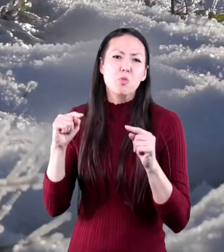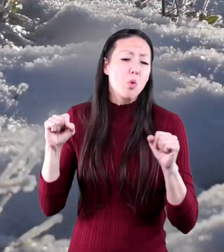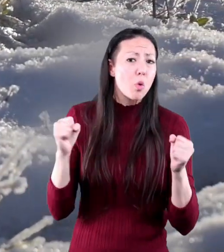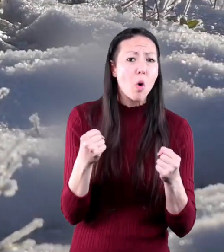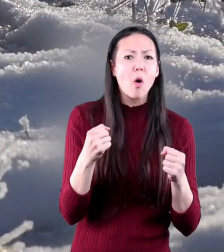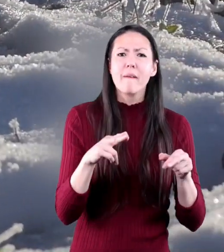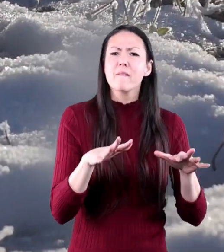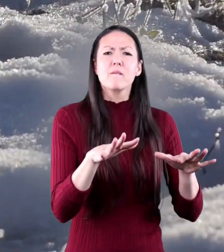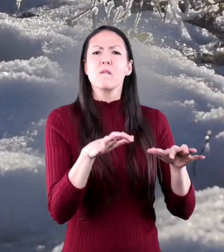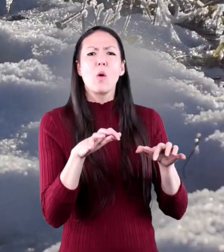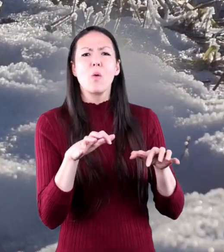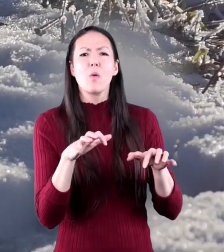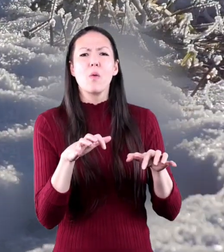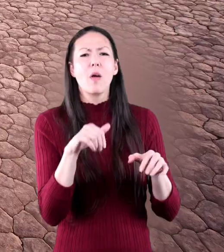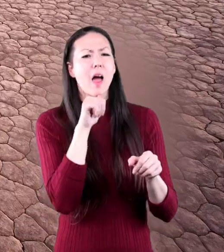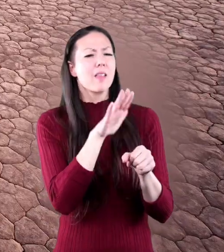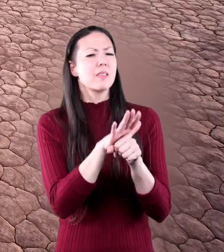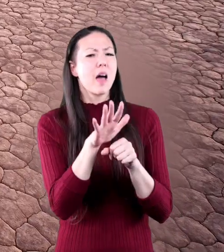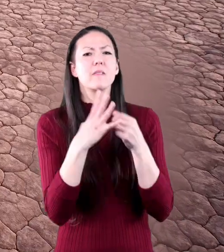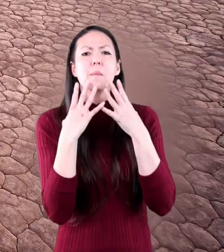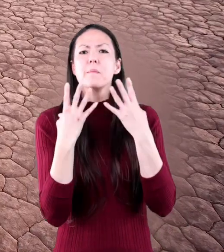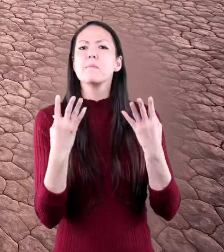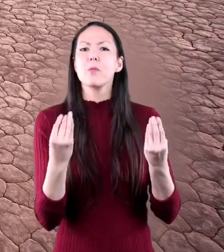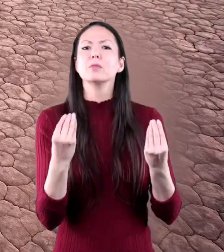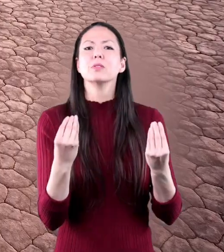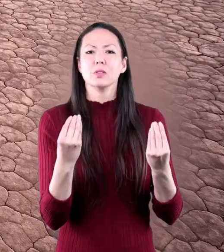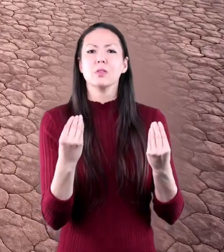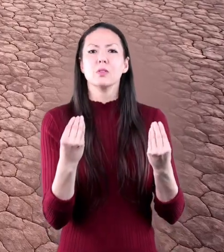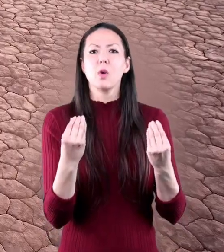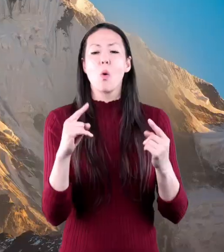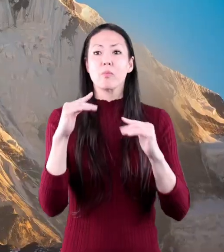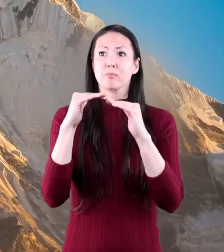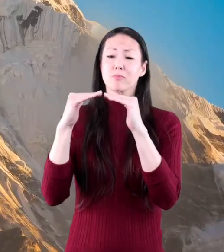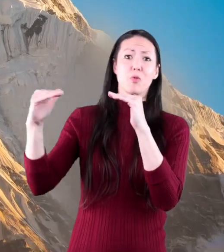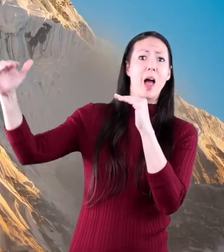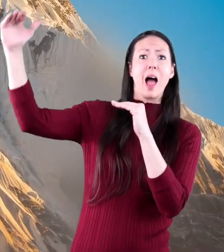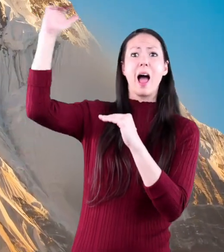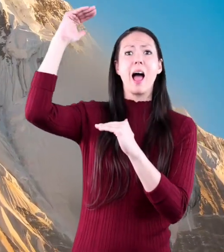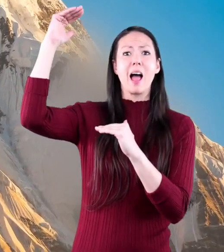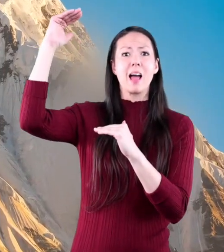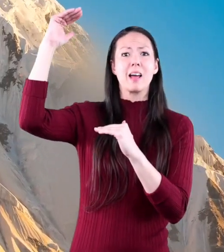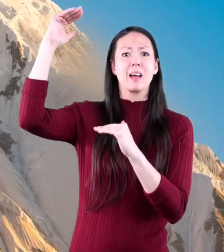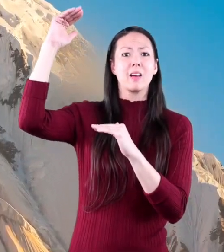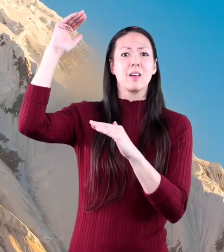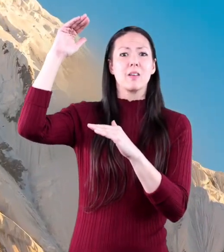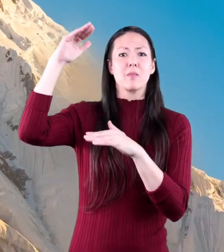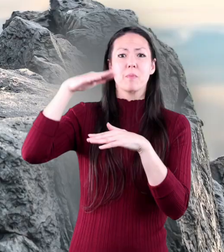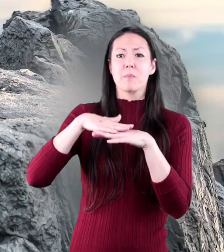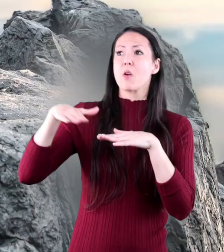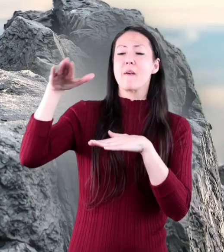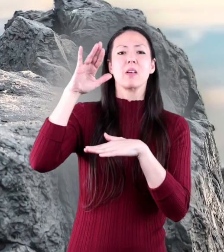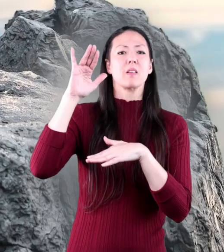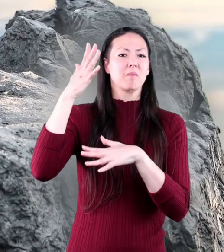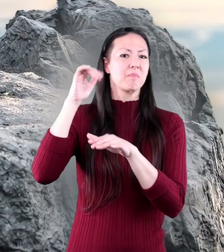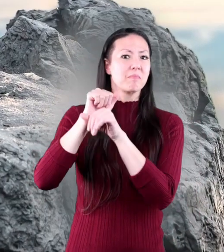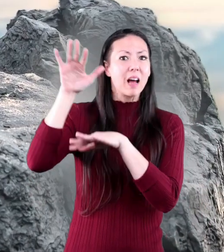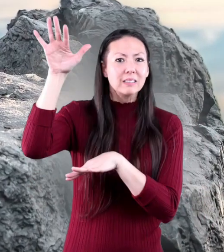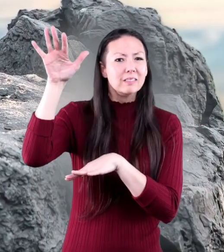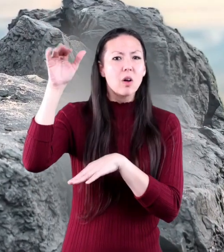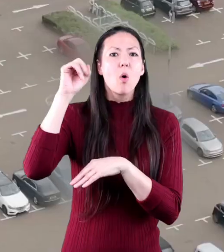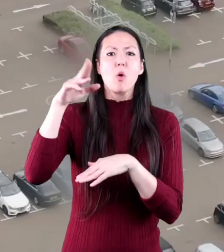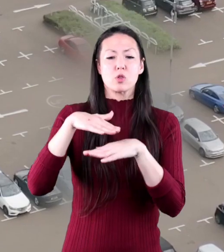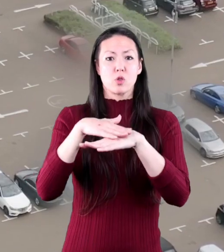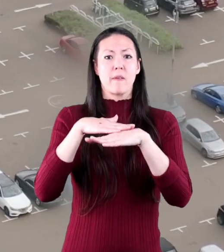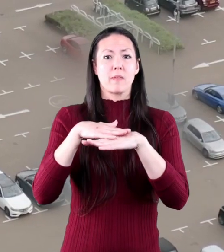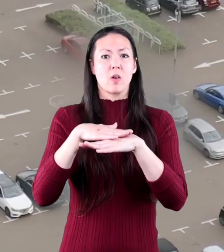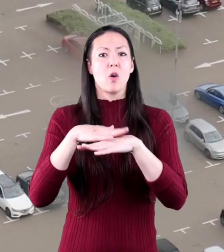cold, or frozen, or there's not enough moisture, the altitude is too high, the ground is too rocky,